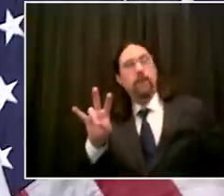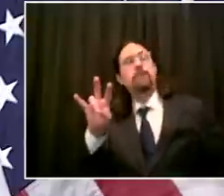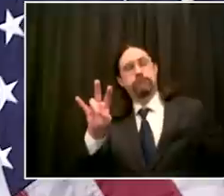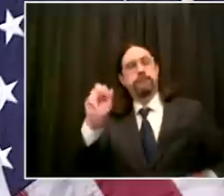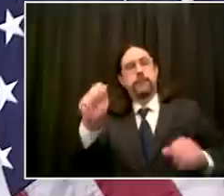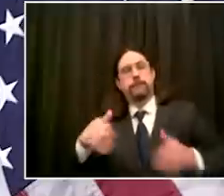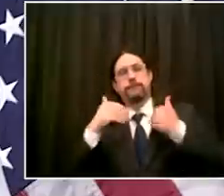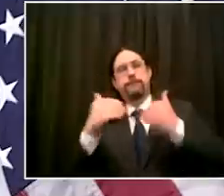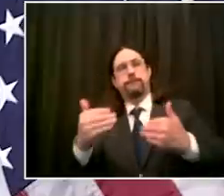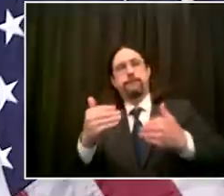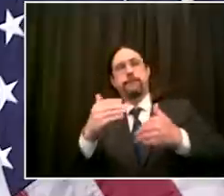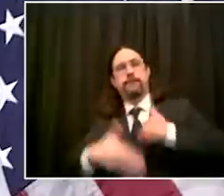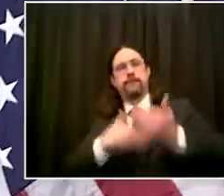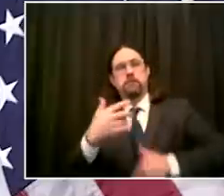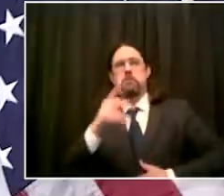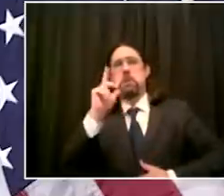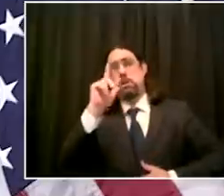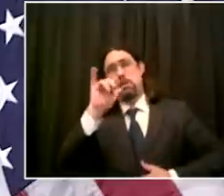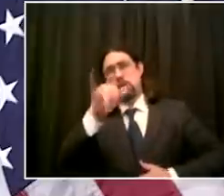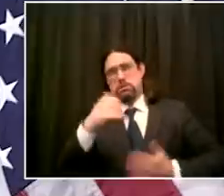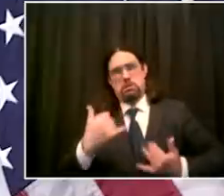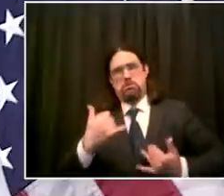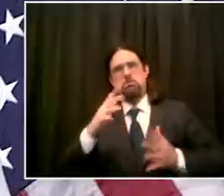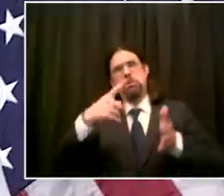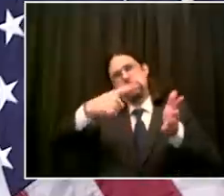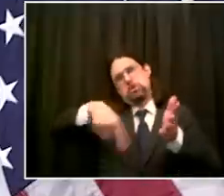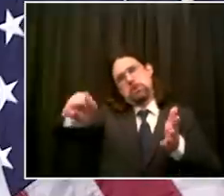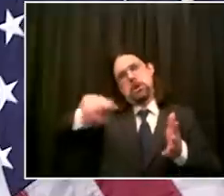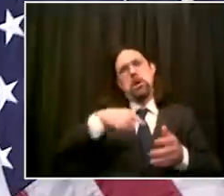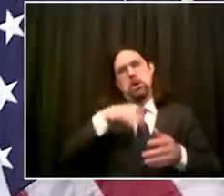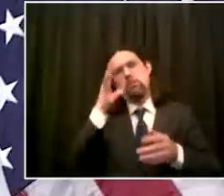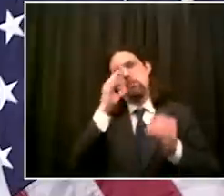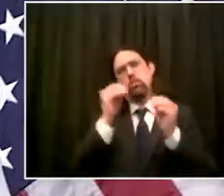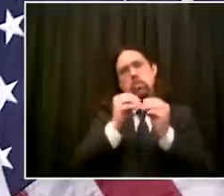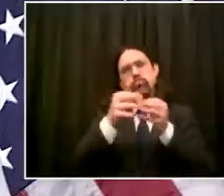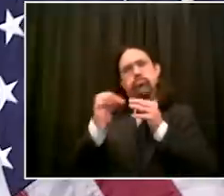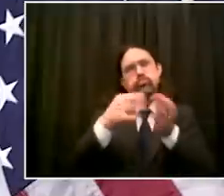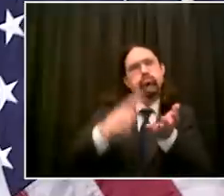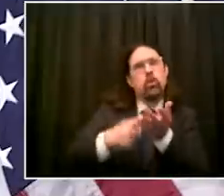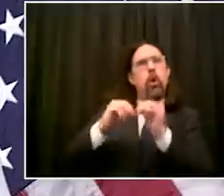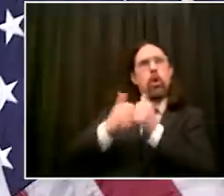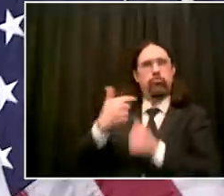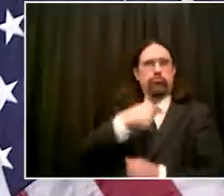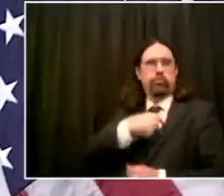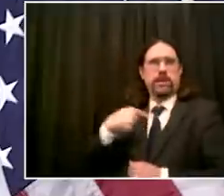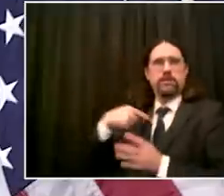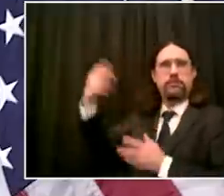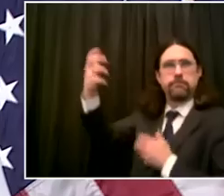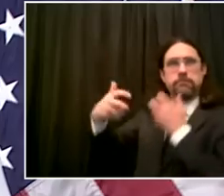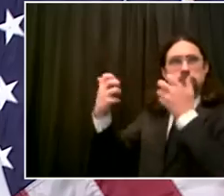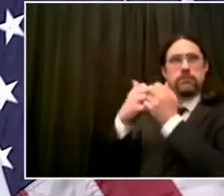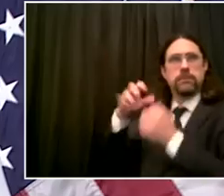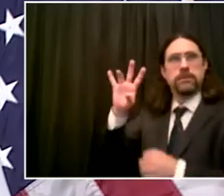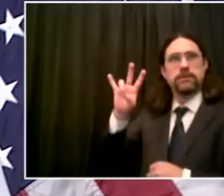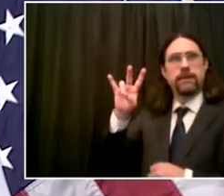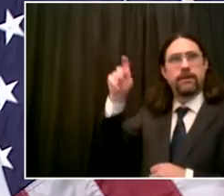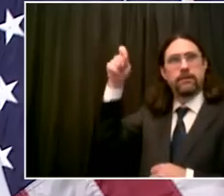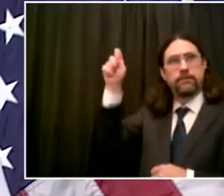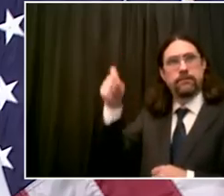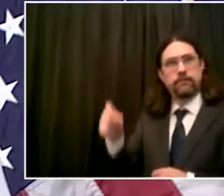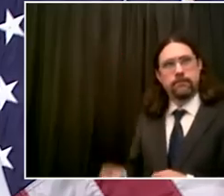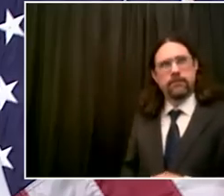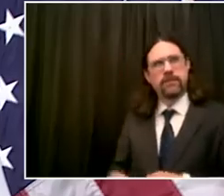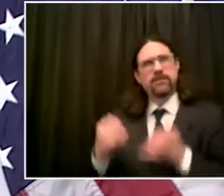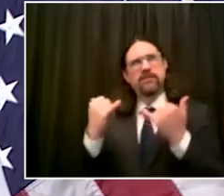course are going to keep either working from home or not doing the work they've done until we get to a point that's safer so the